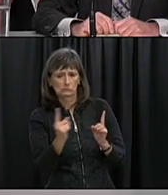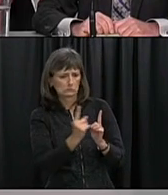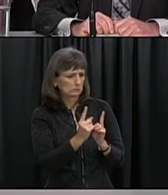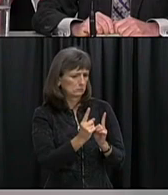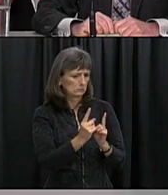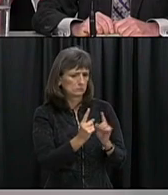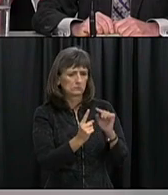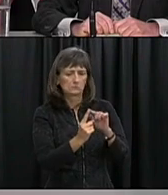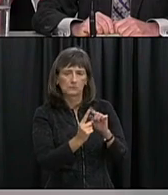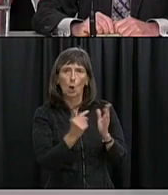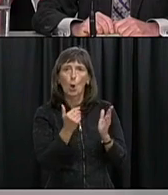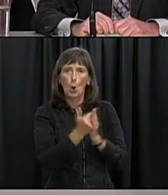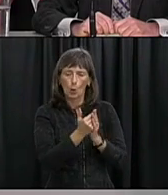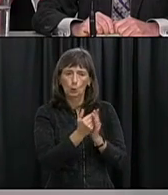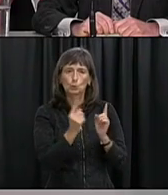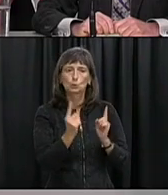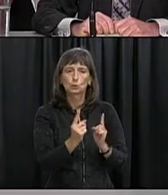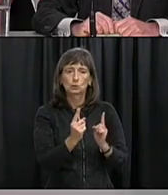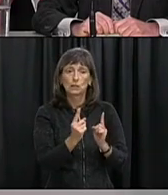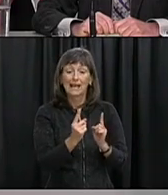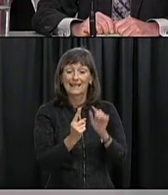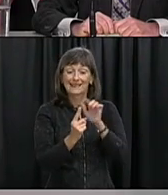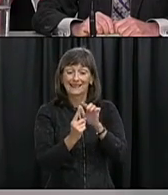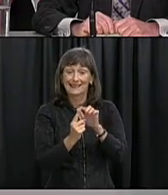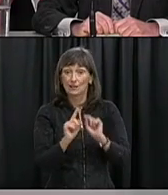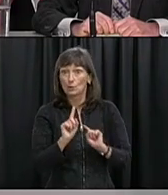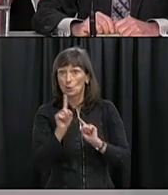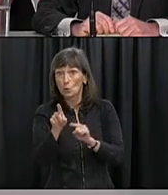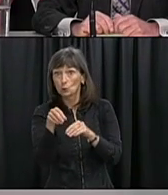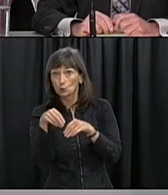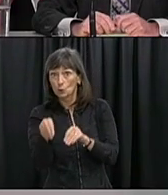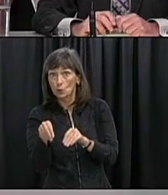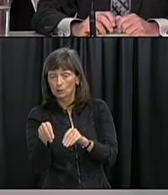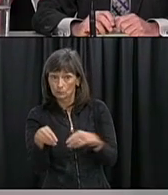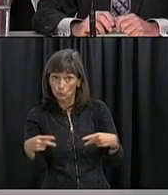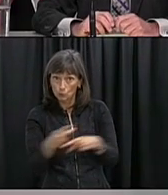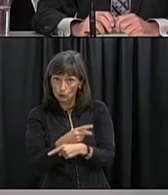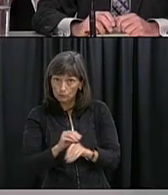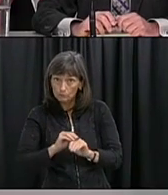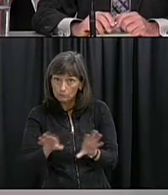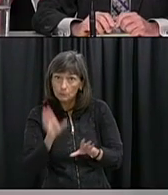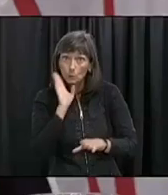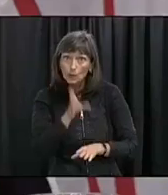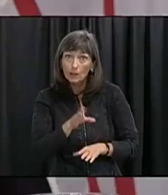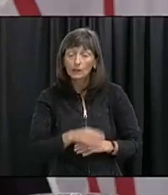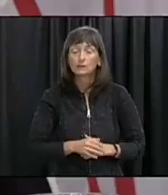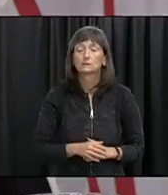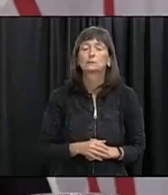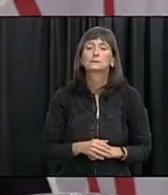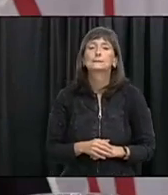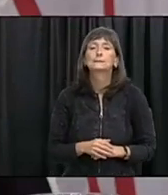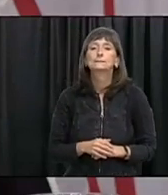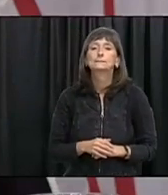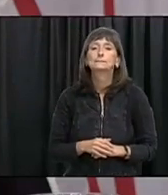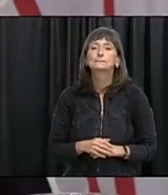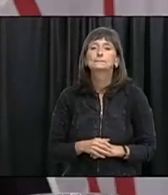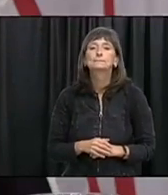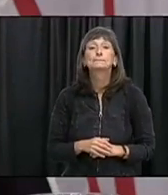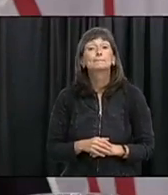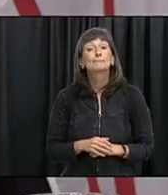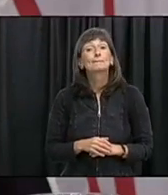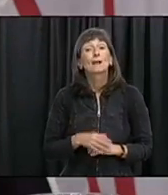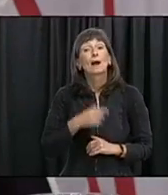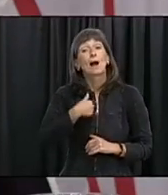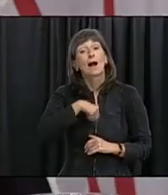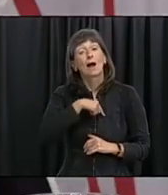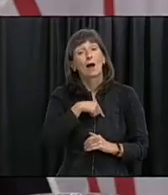goes to the store, would that be a situation that would trigger an alert? The issue under the COVID Alert